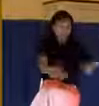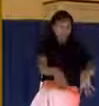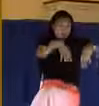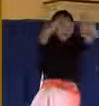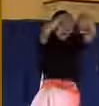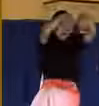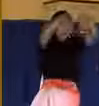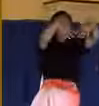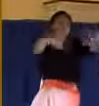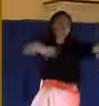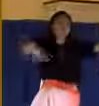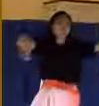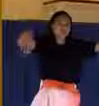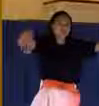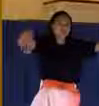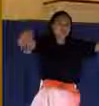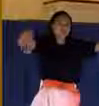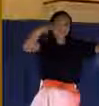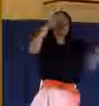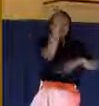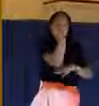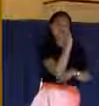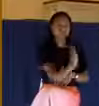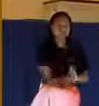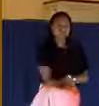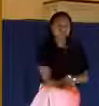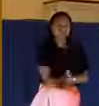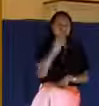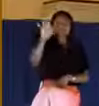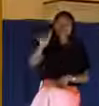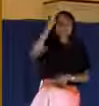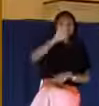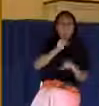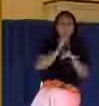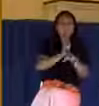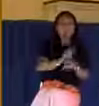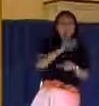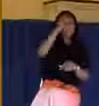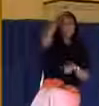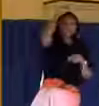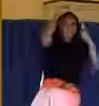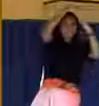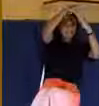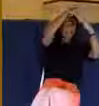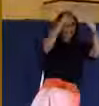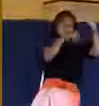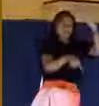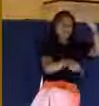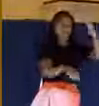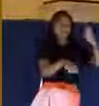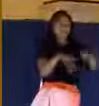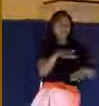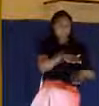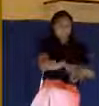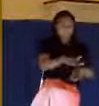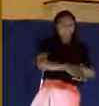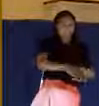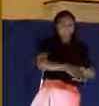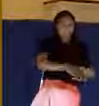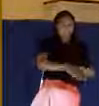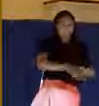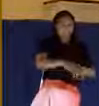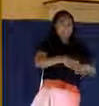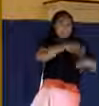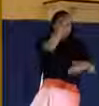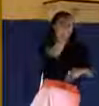signifying this was an act of God. And that now there was a way that you could approach into God's holy presence because of the blood